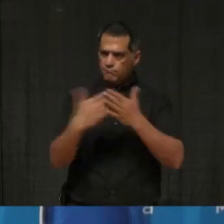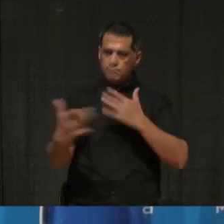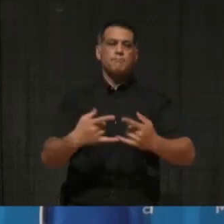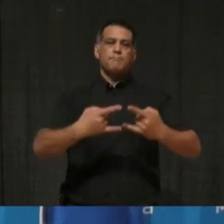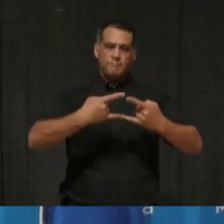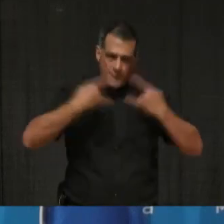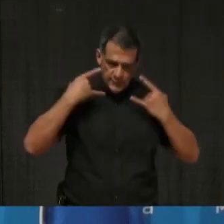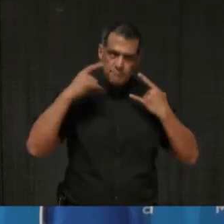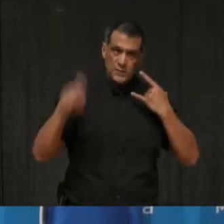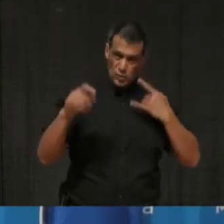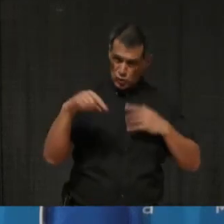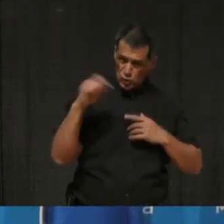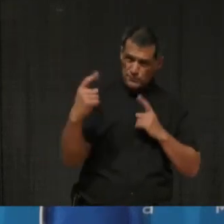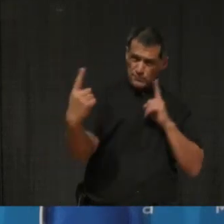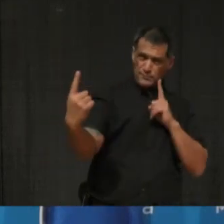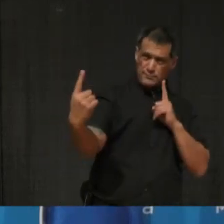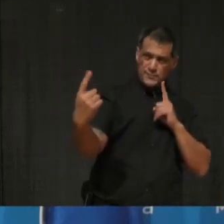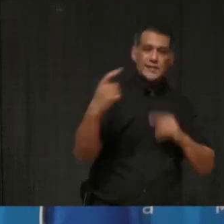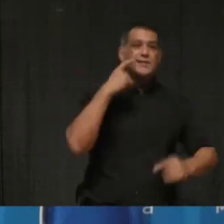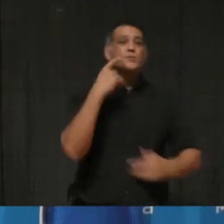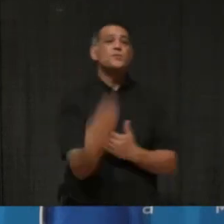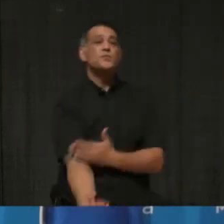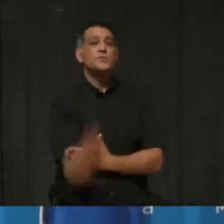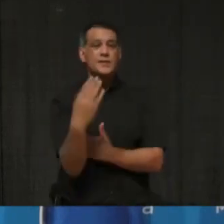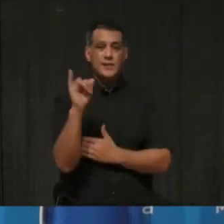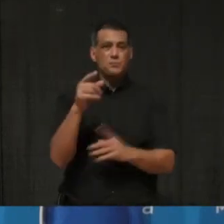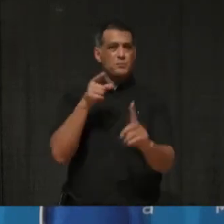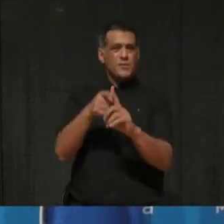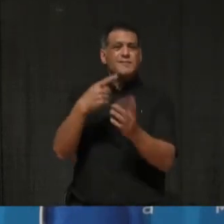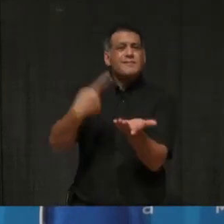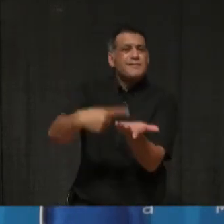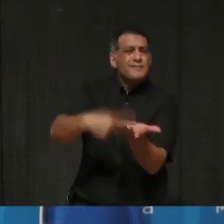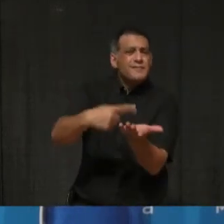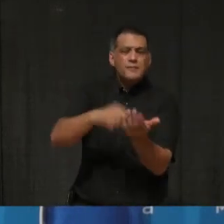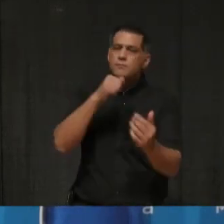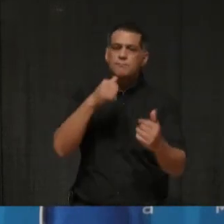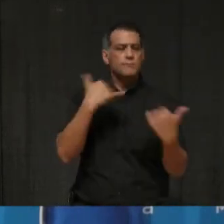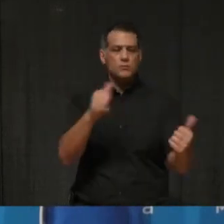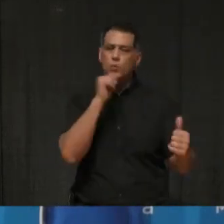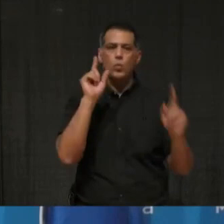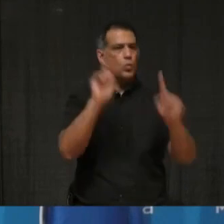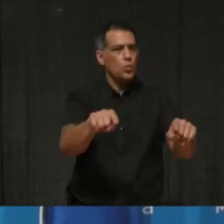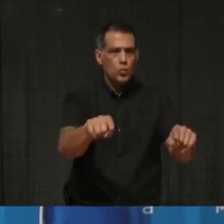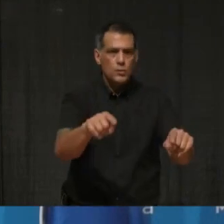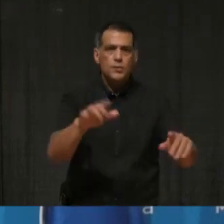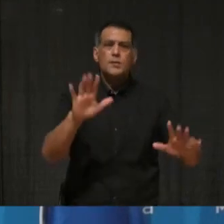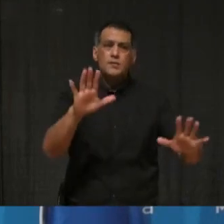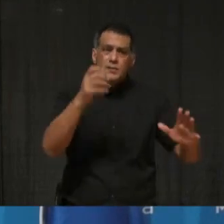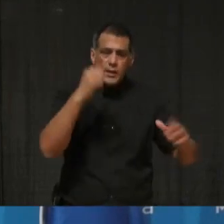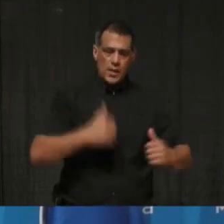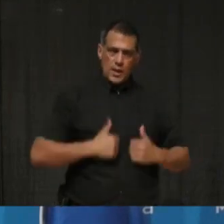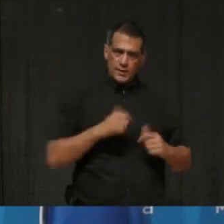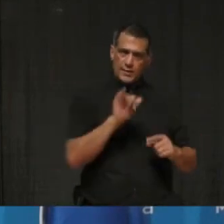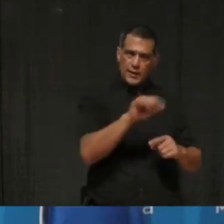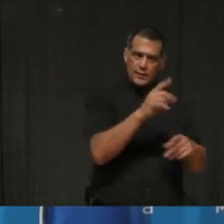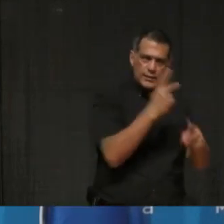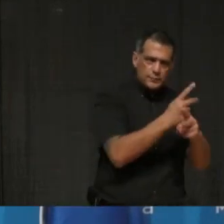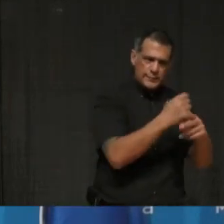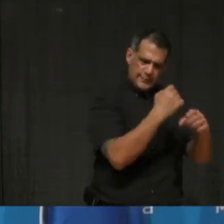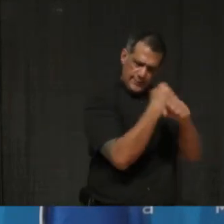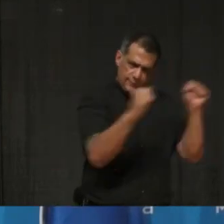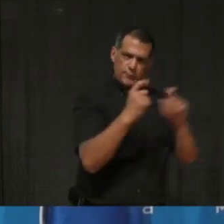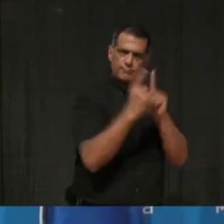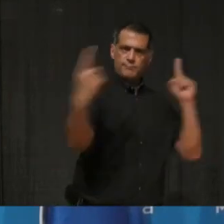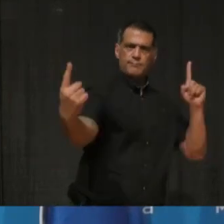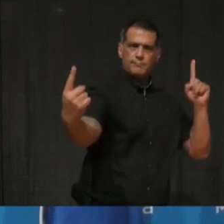that issue did not come up at our council today. I think our advice is still to maintain, uh, a safe physical distance. I think if you're wearing a